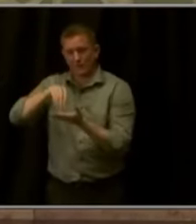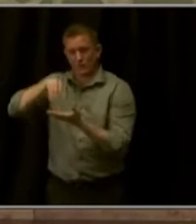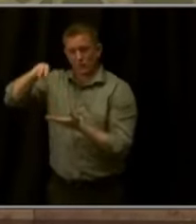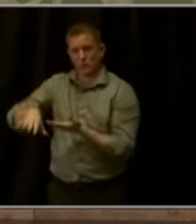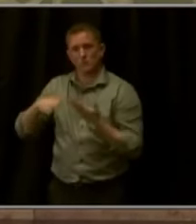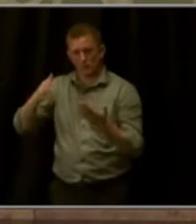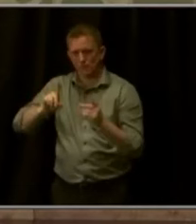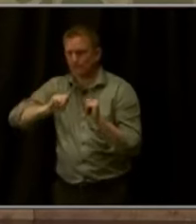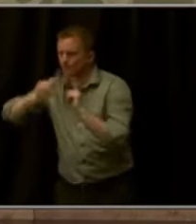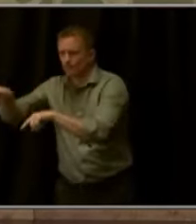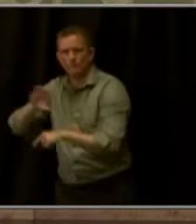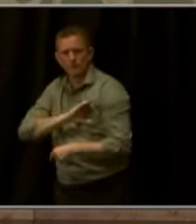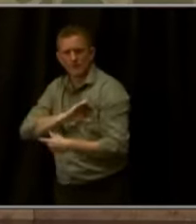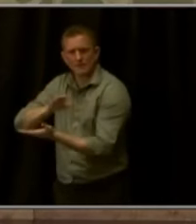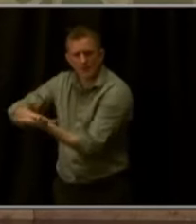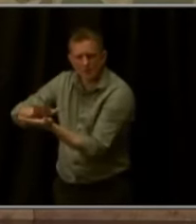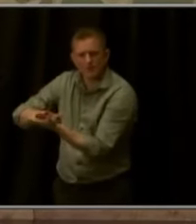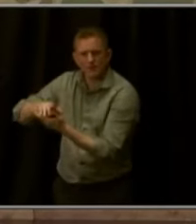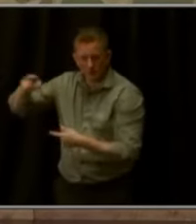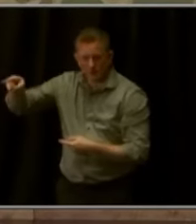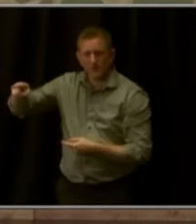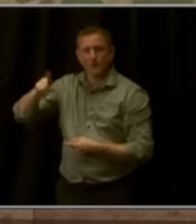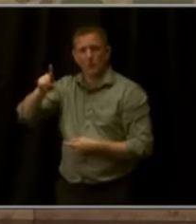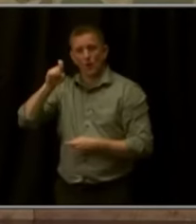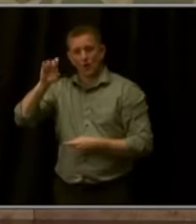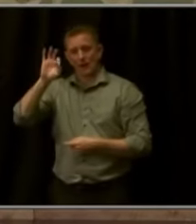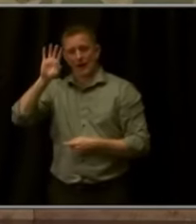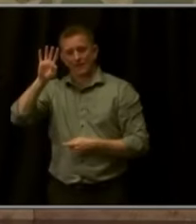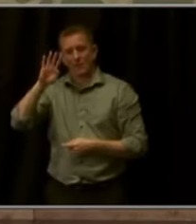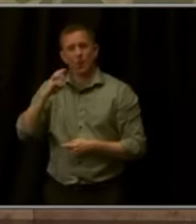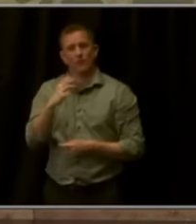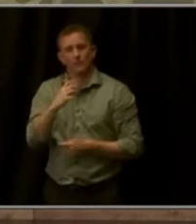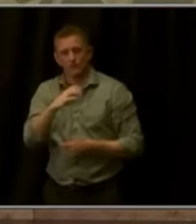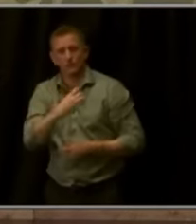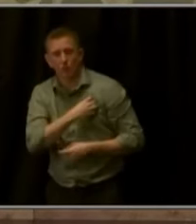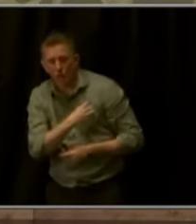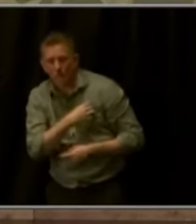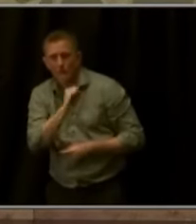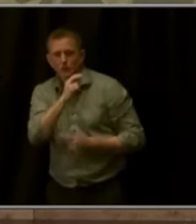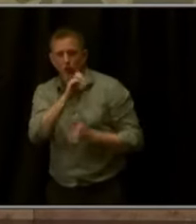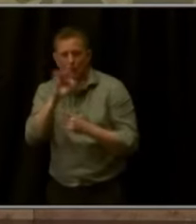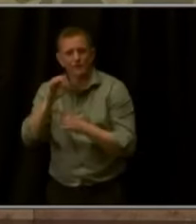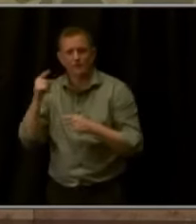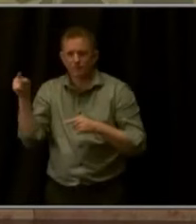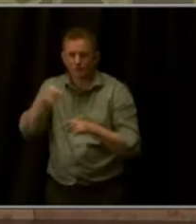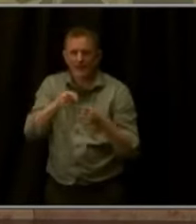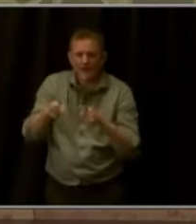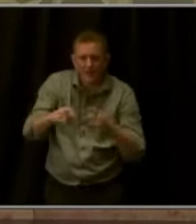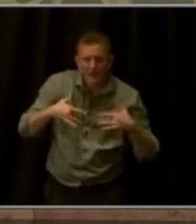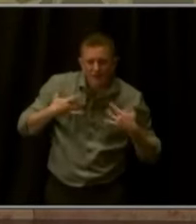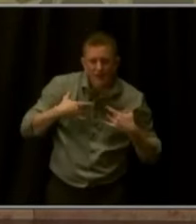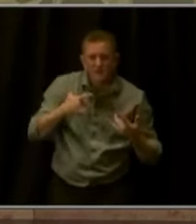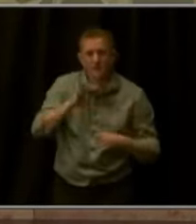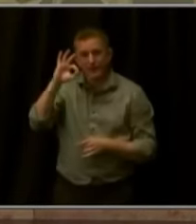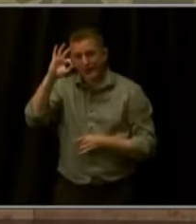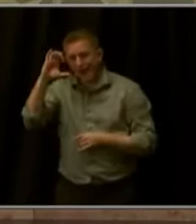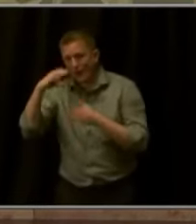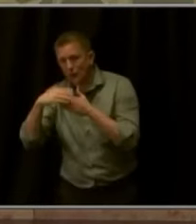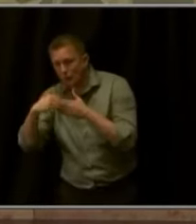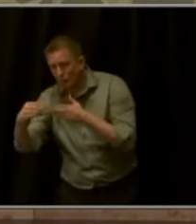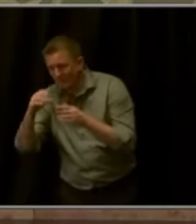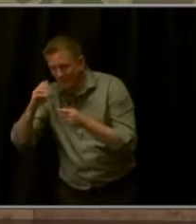194 law enforcement recruitment events across the state, more than 900 training sessions, and more than 400 community